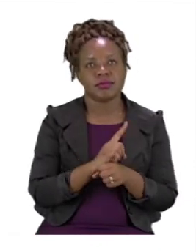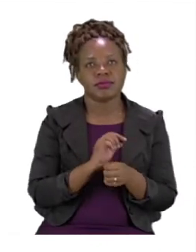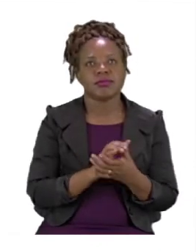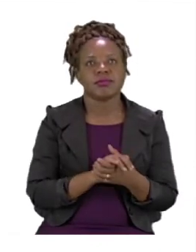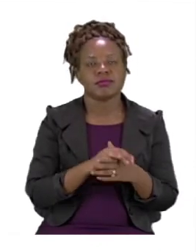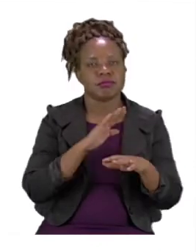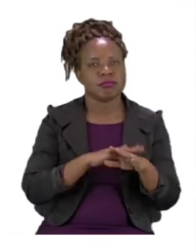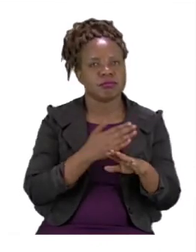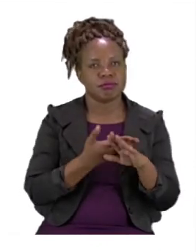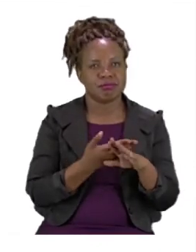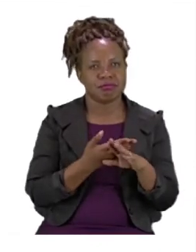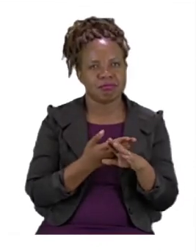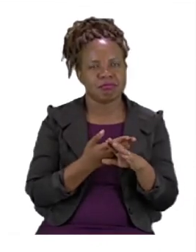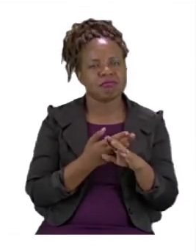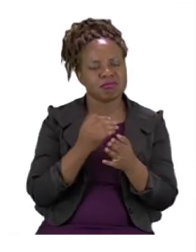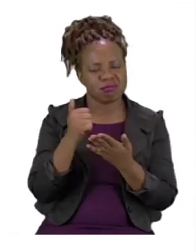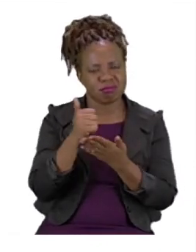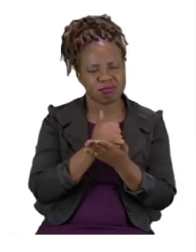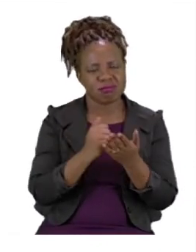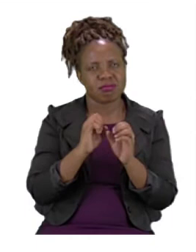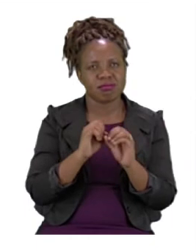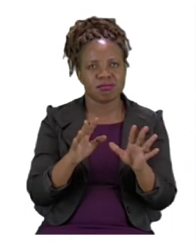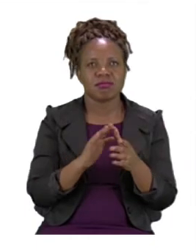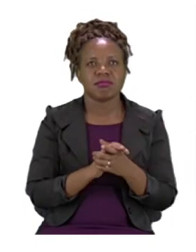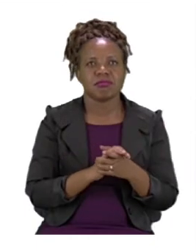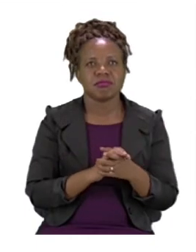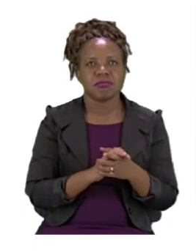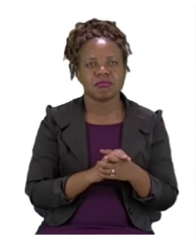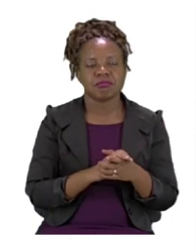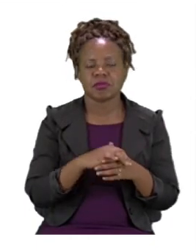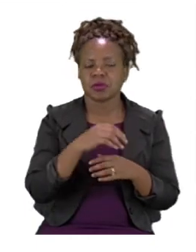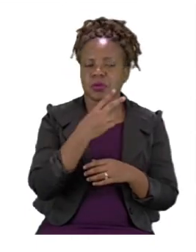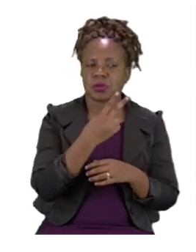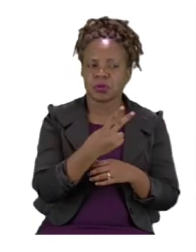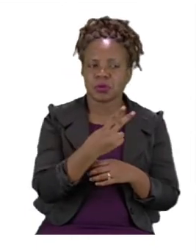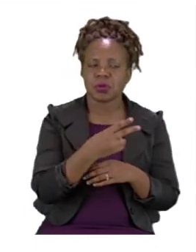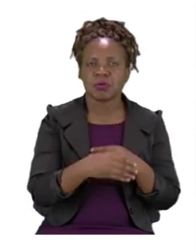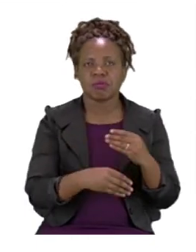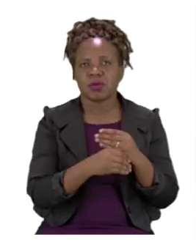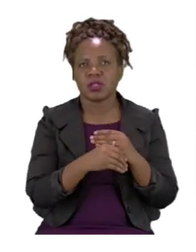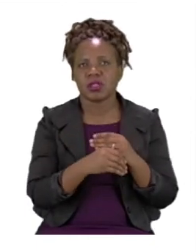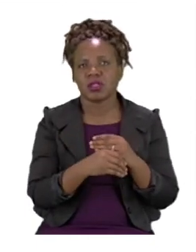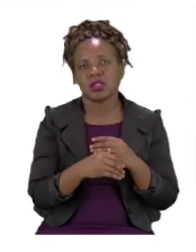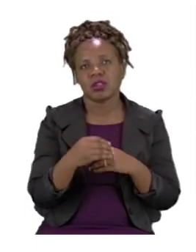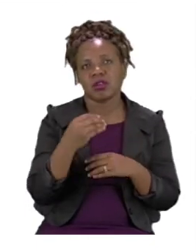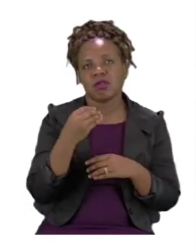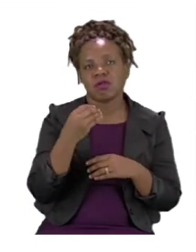example is very clear. The sum starts as 2 plus 4